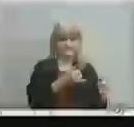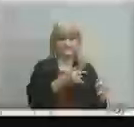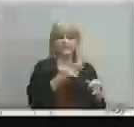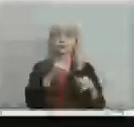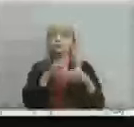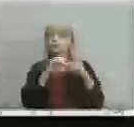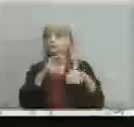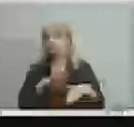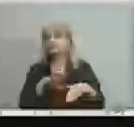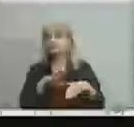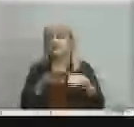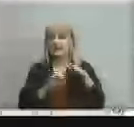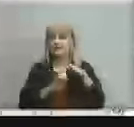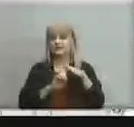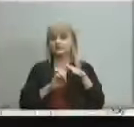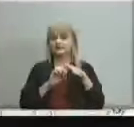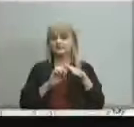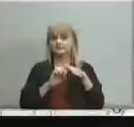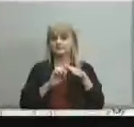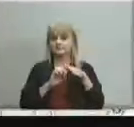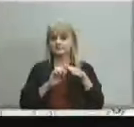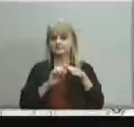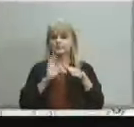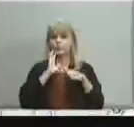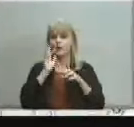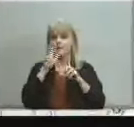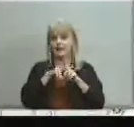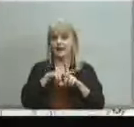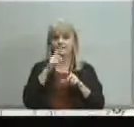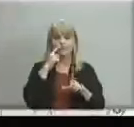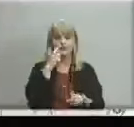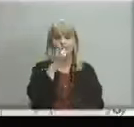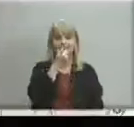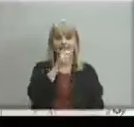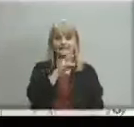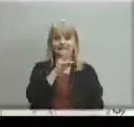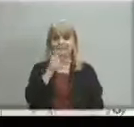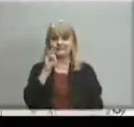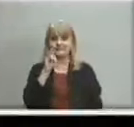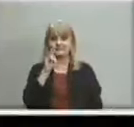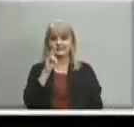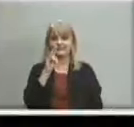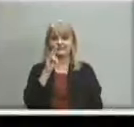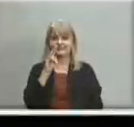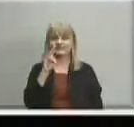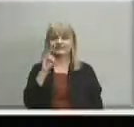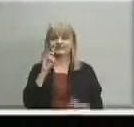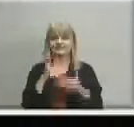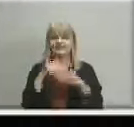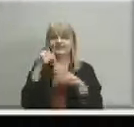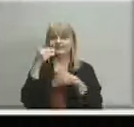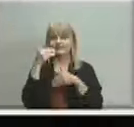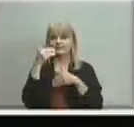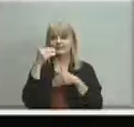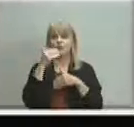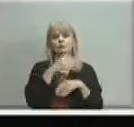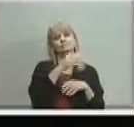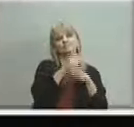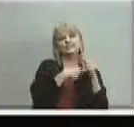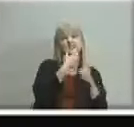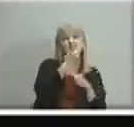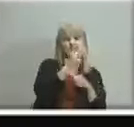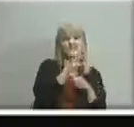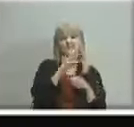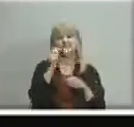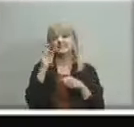elementary students will be applying for elementary schools for 16 17 next month and so we would like